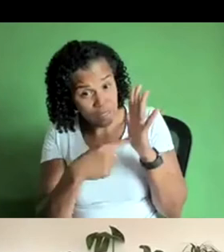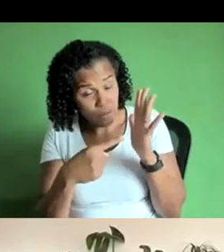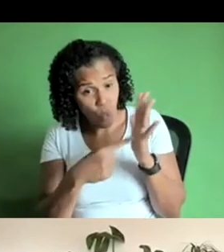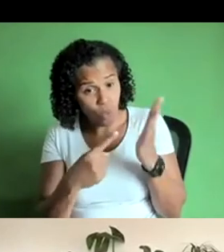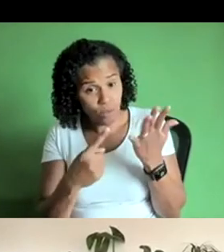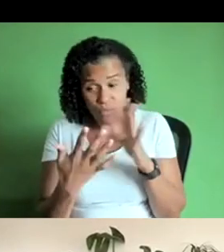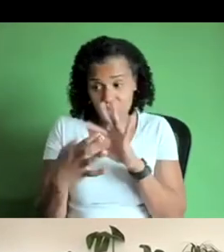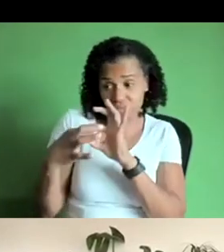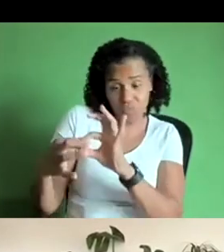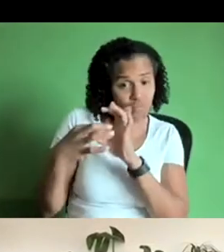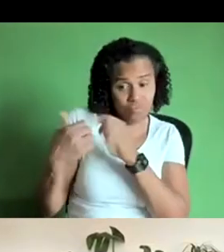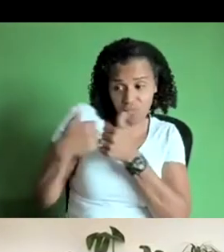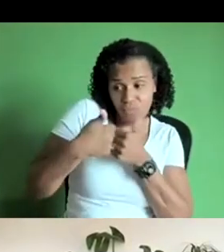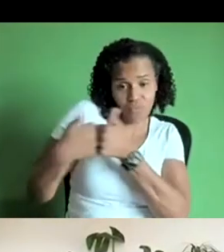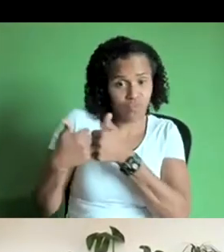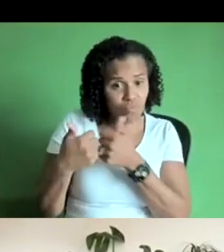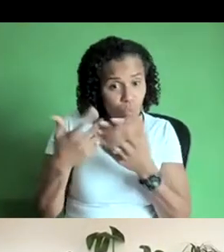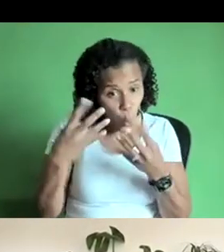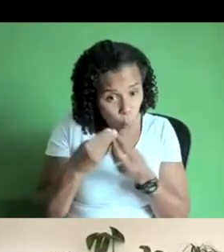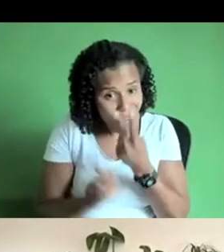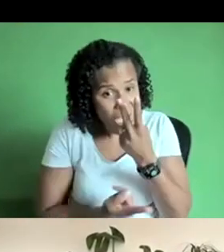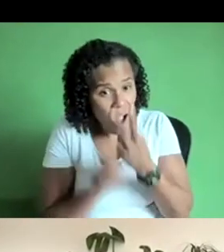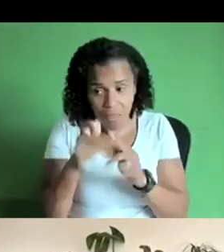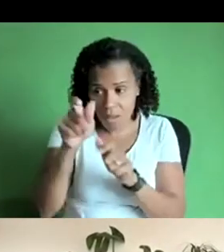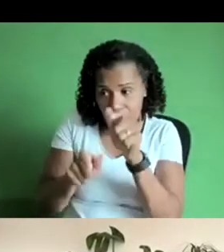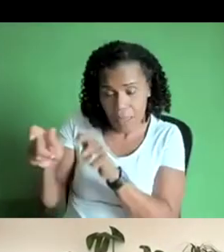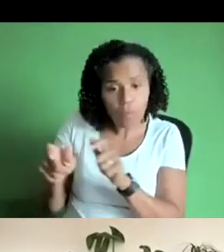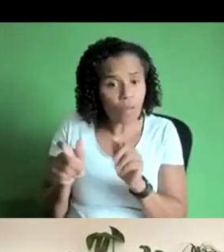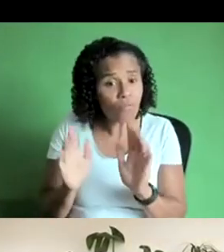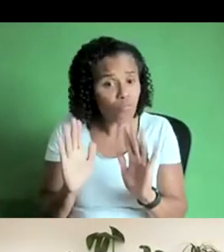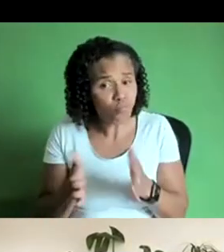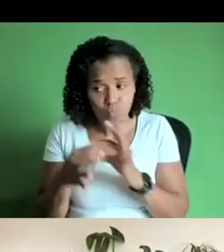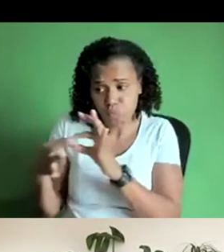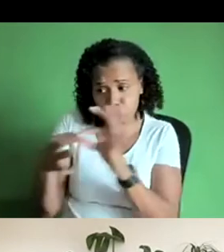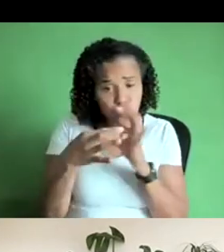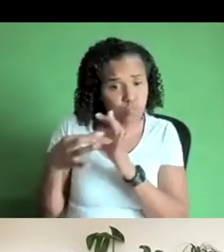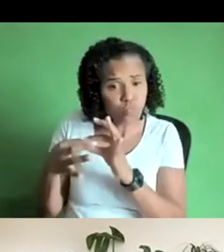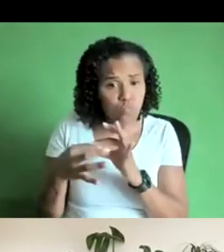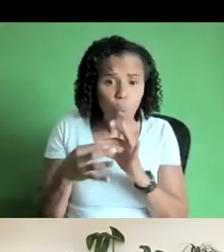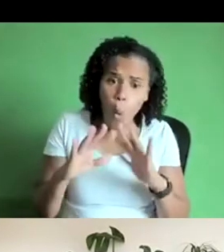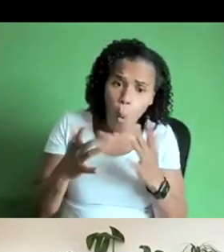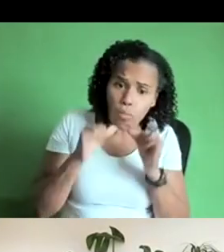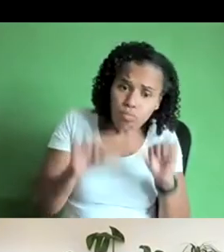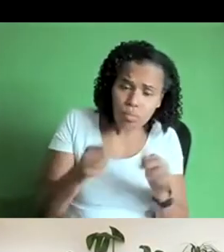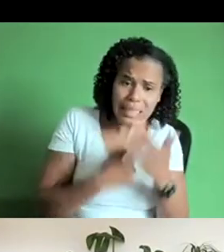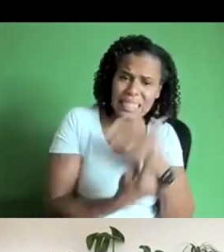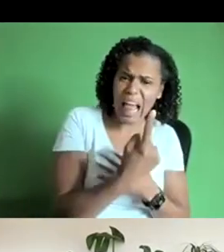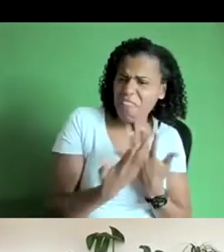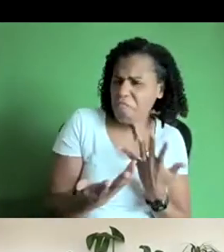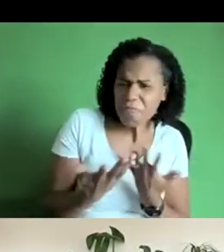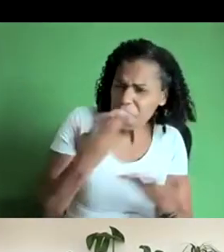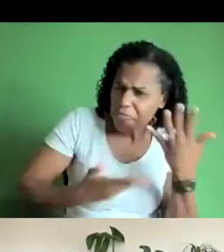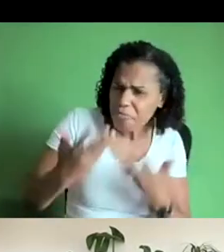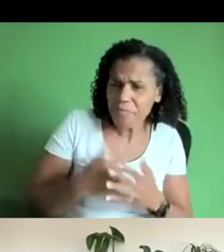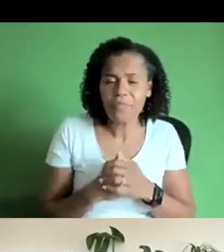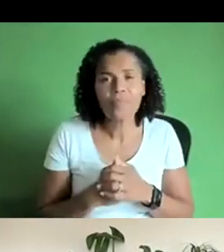alongside other people and um in collaboration as well as kind of on your own or how how does that work um it